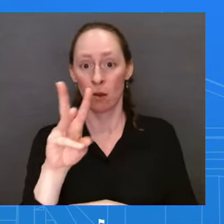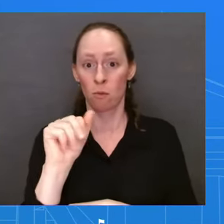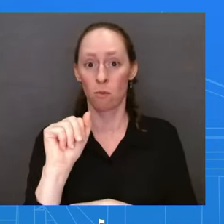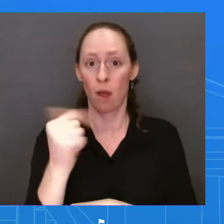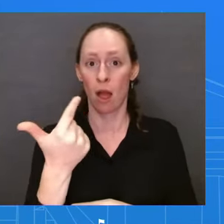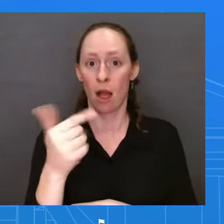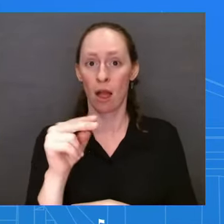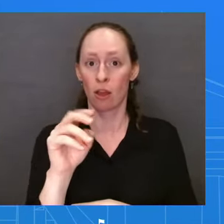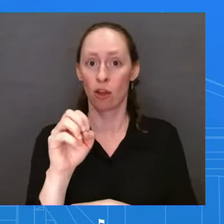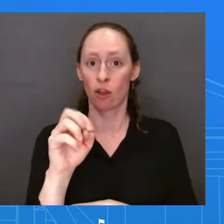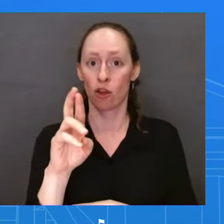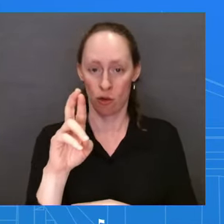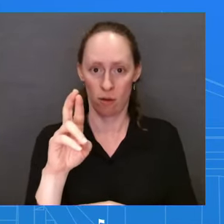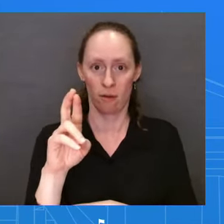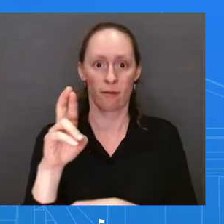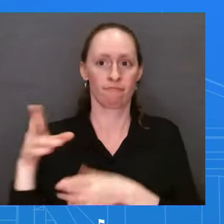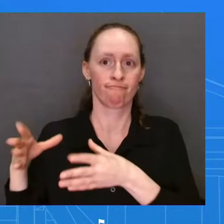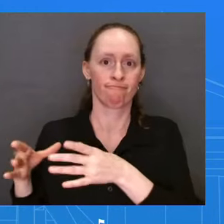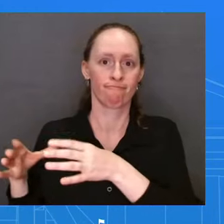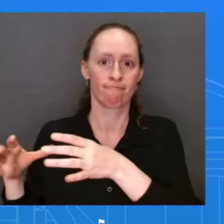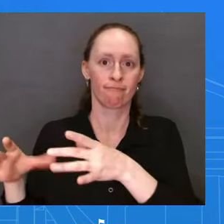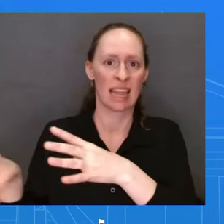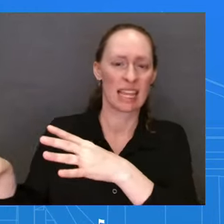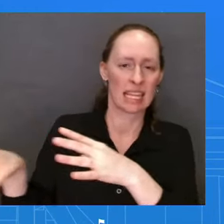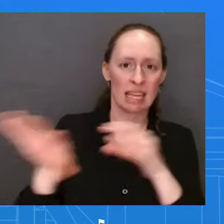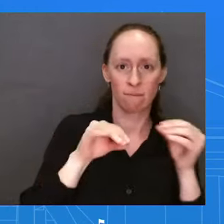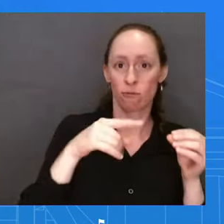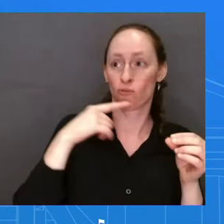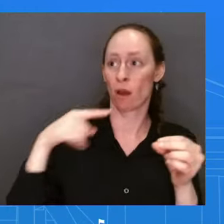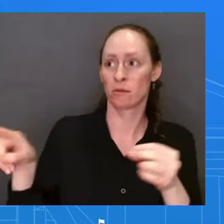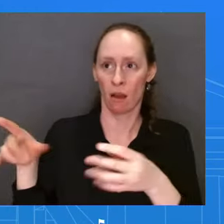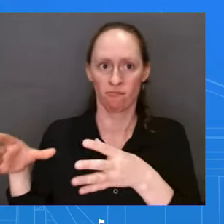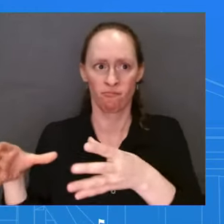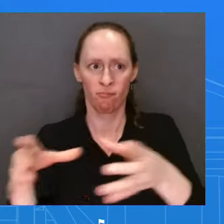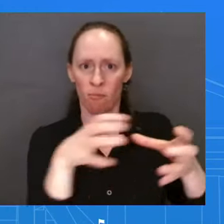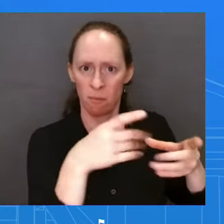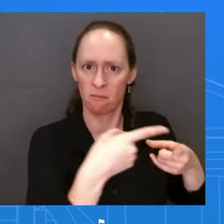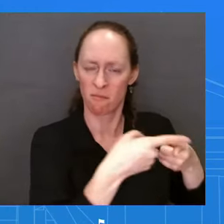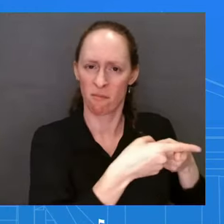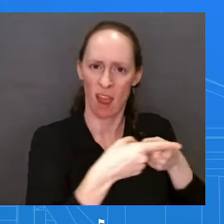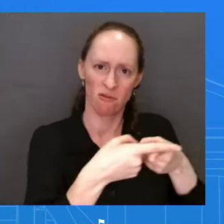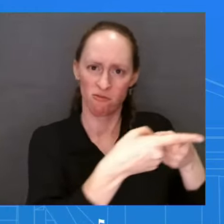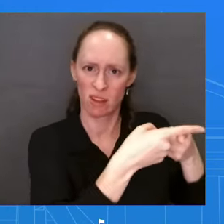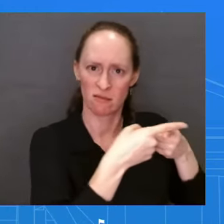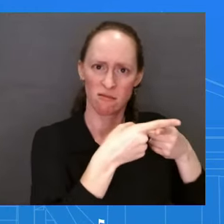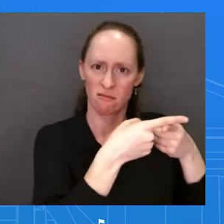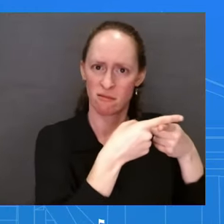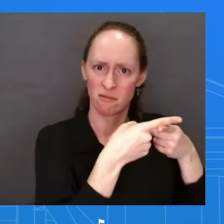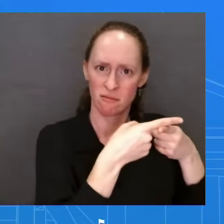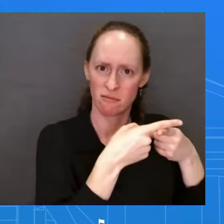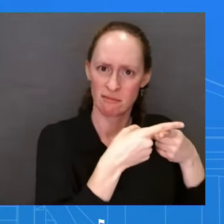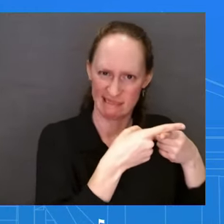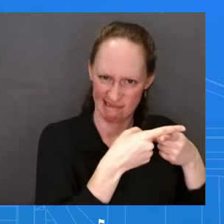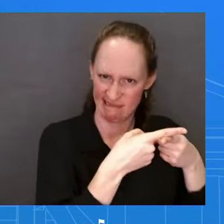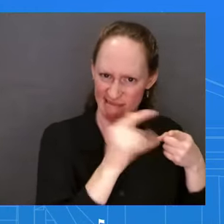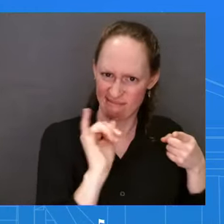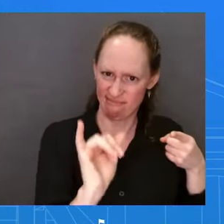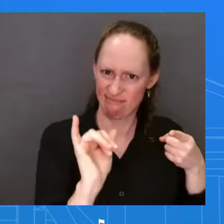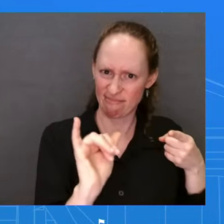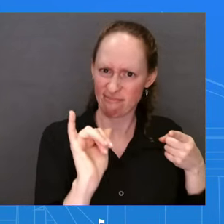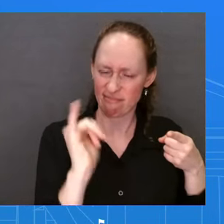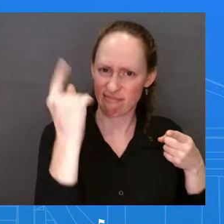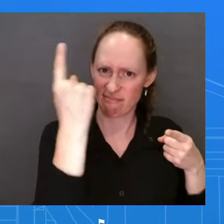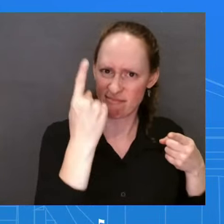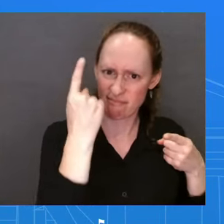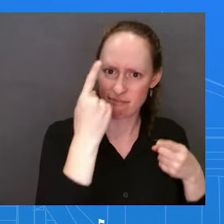it at all possible that the whole mutiny was just a cover for moving Wagner's troop to Belarus?